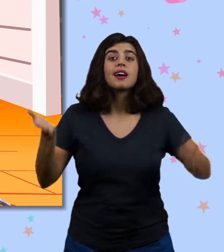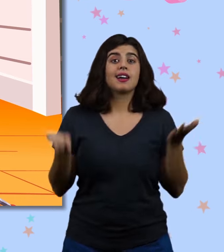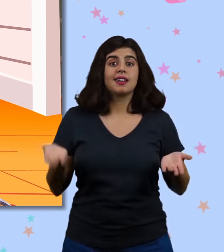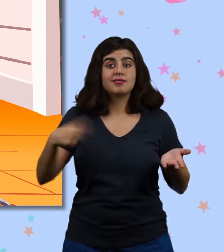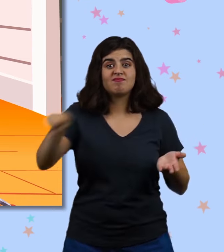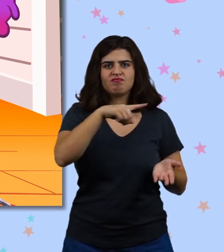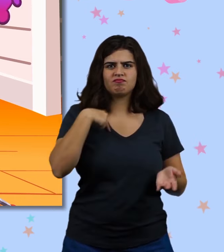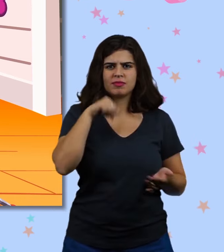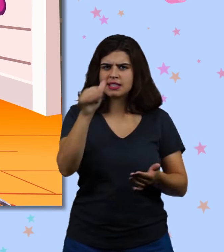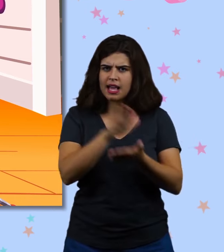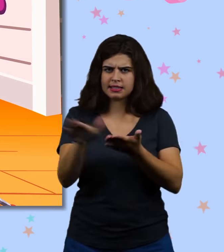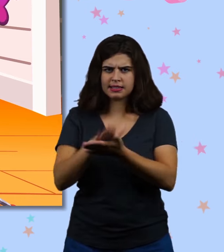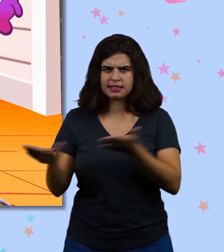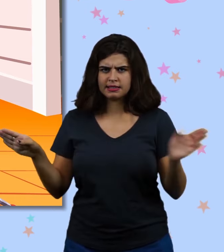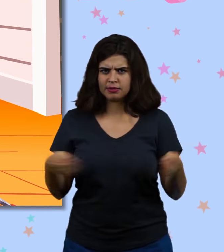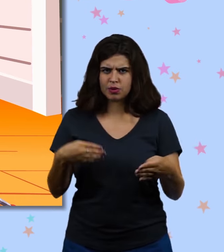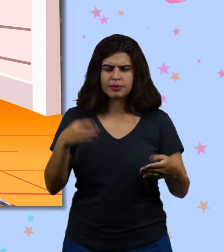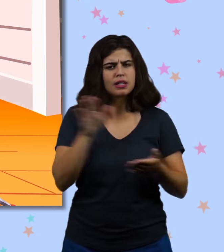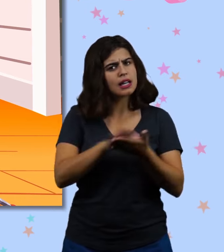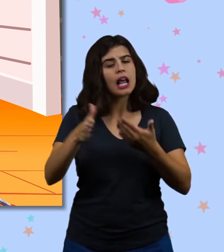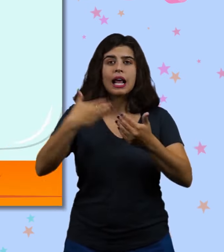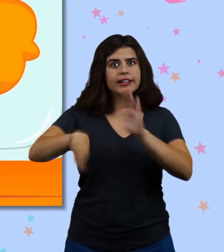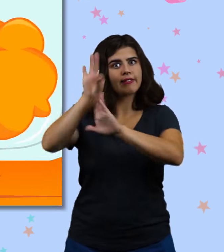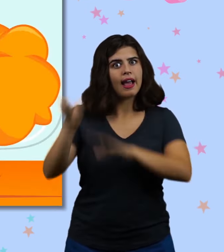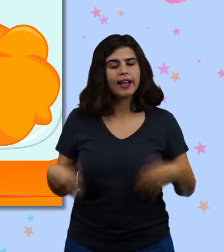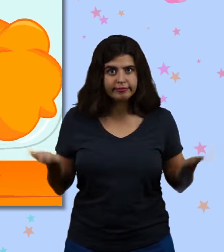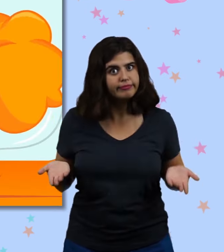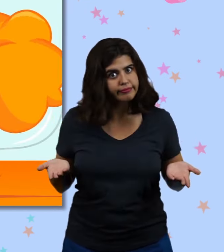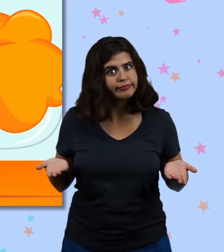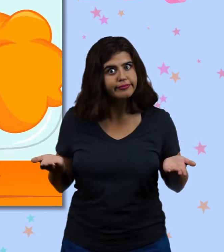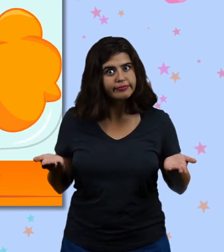were more organized, you wouldn't have such a hard time finding things.